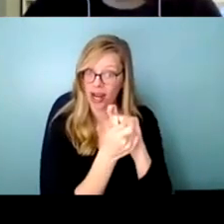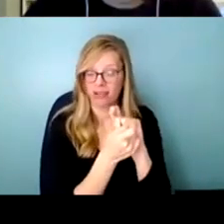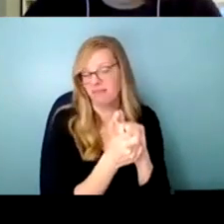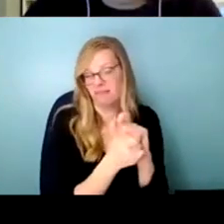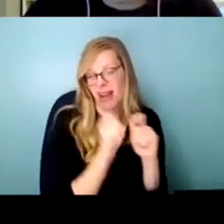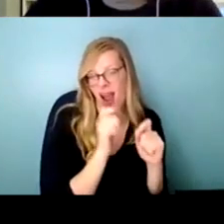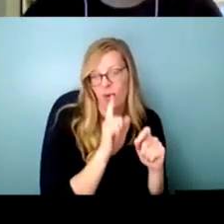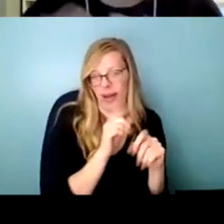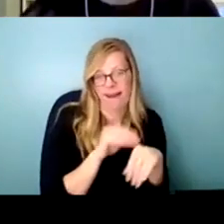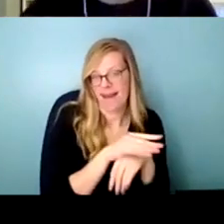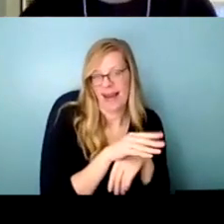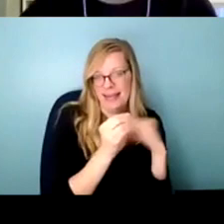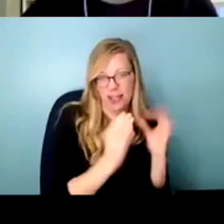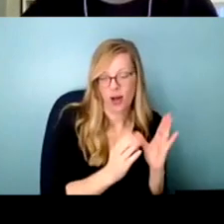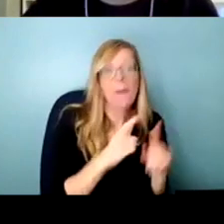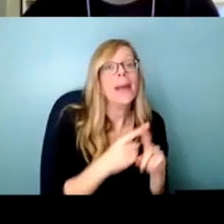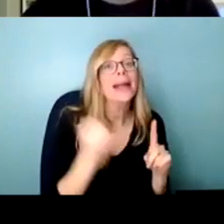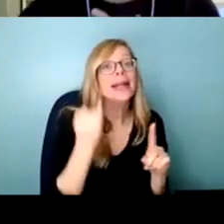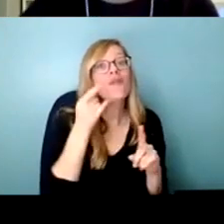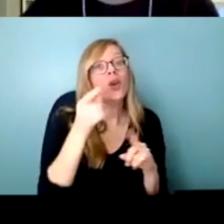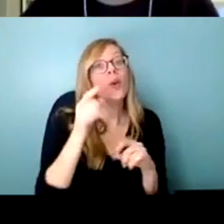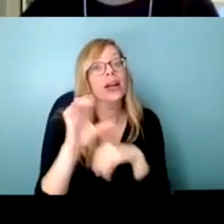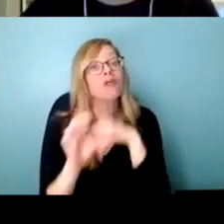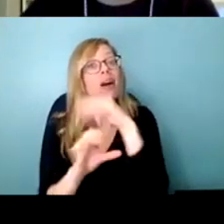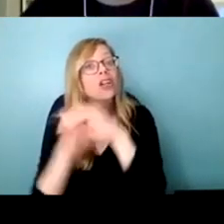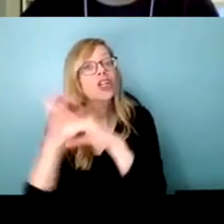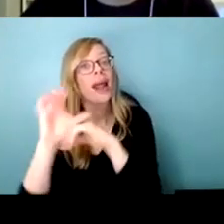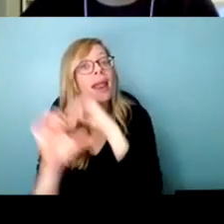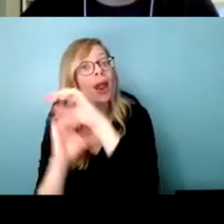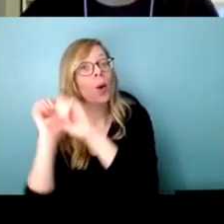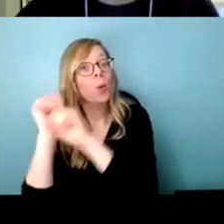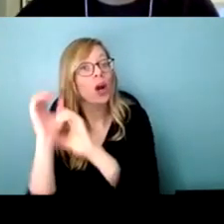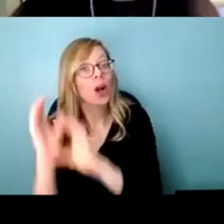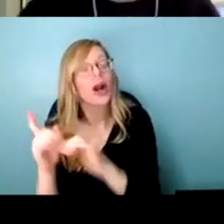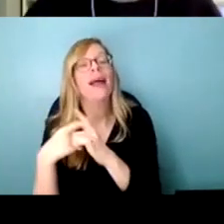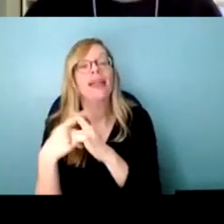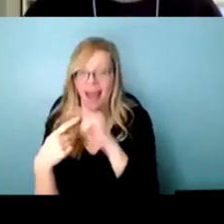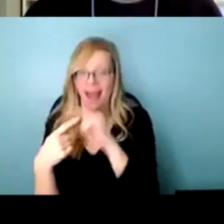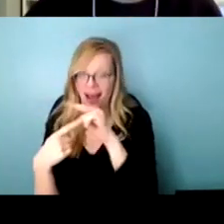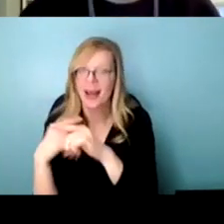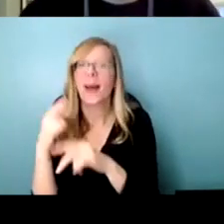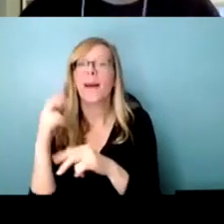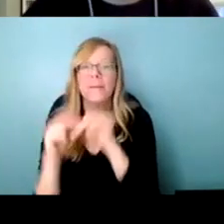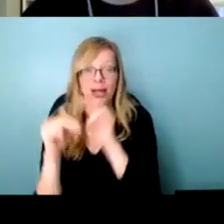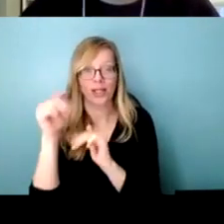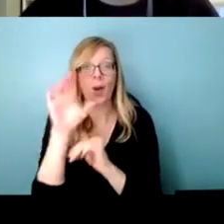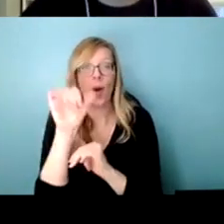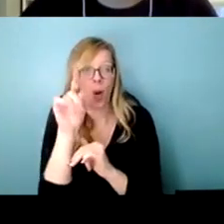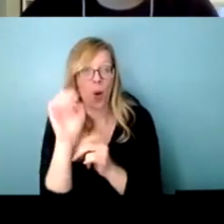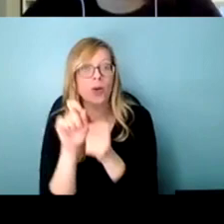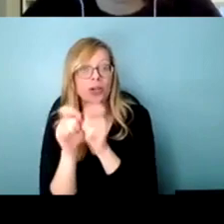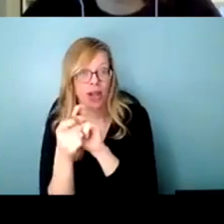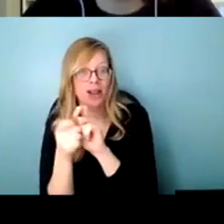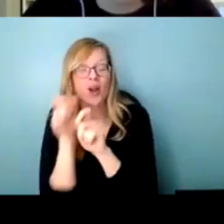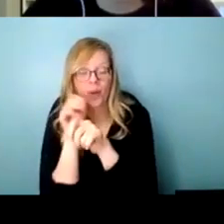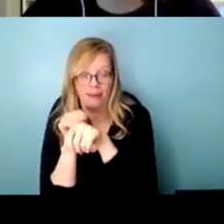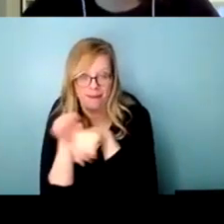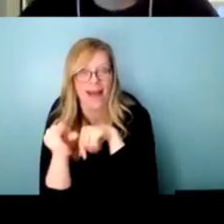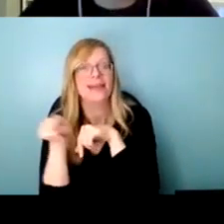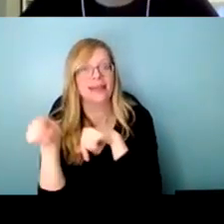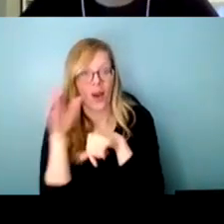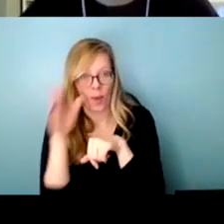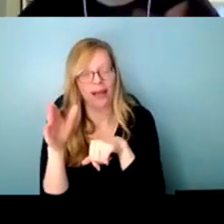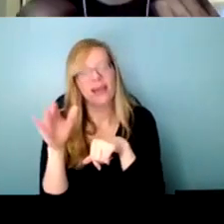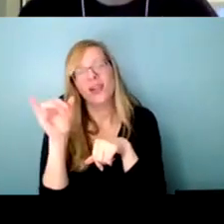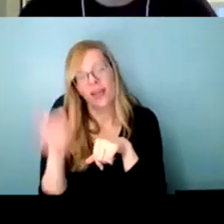really going to affect you but if you're in construction then changes to the building code will affect you so that's an example of a sector based um application